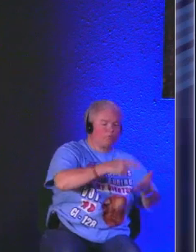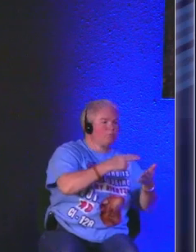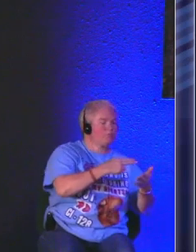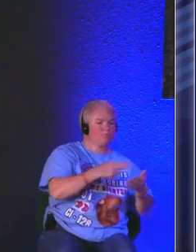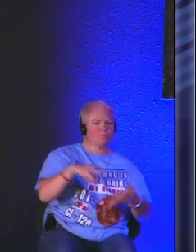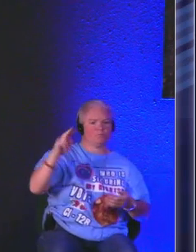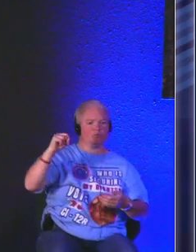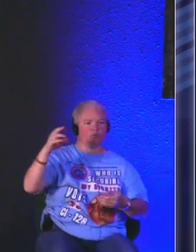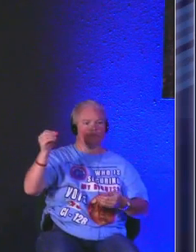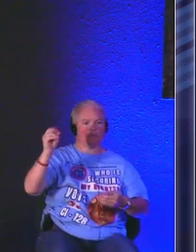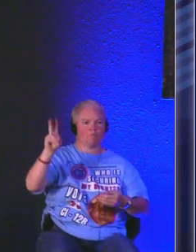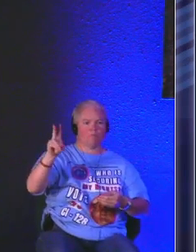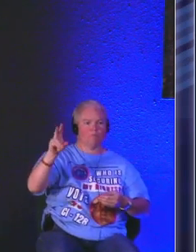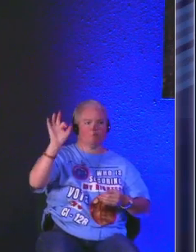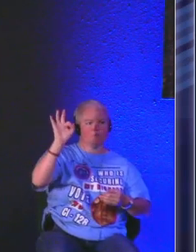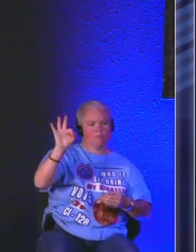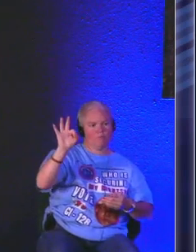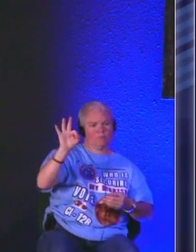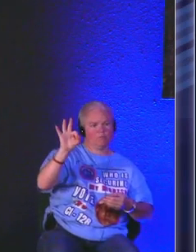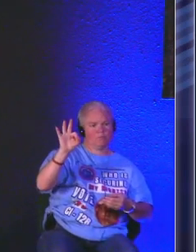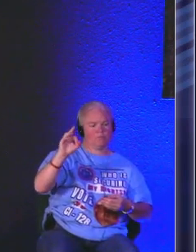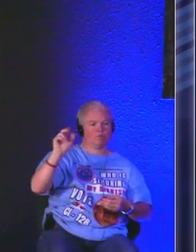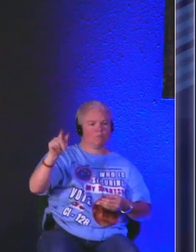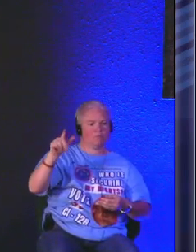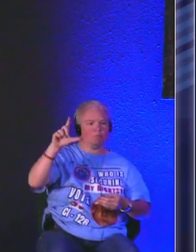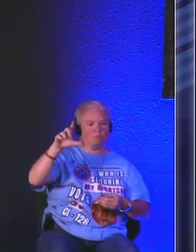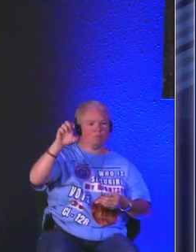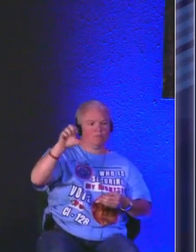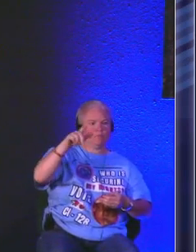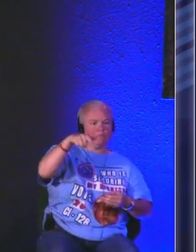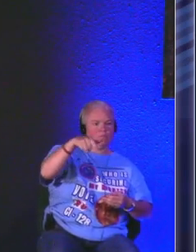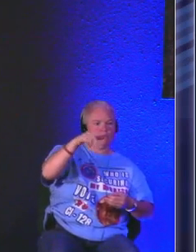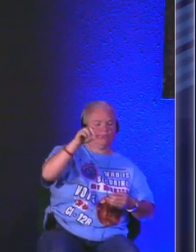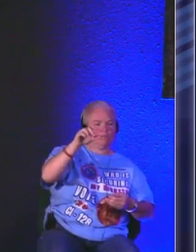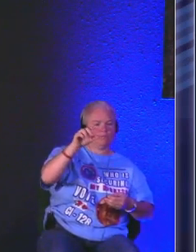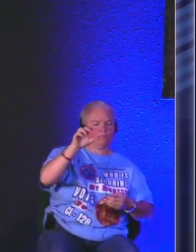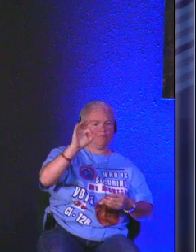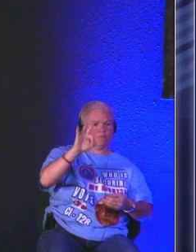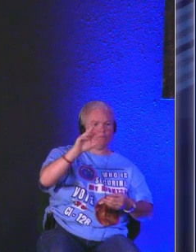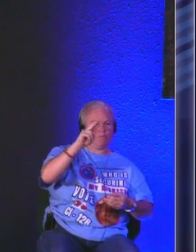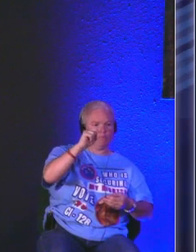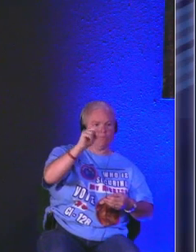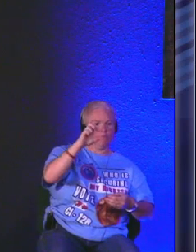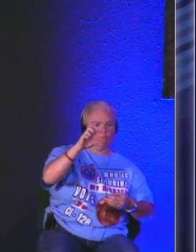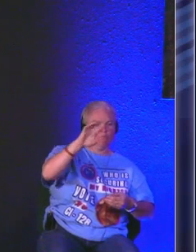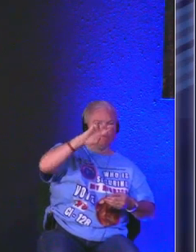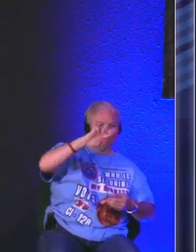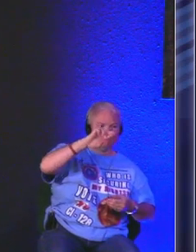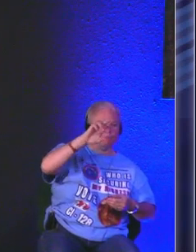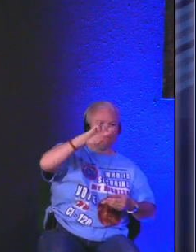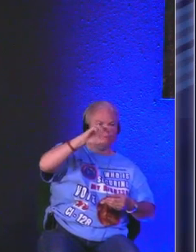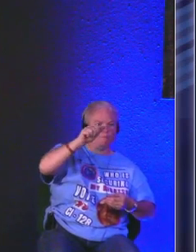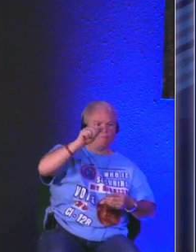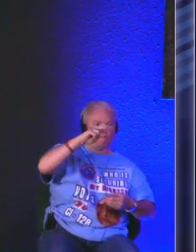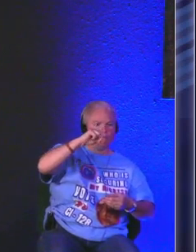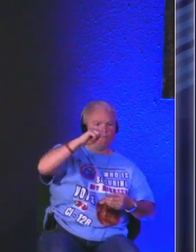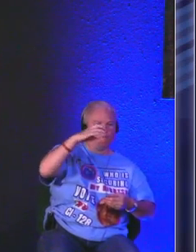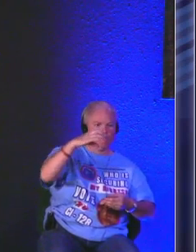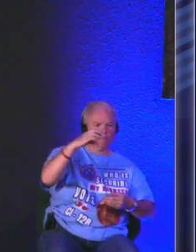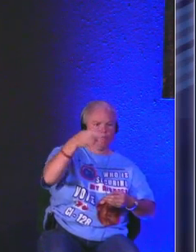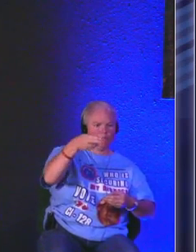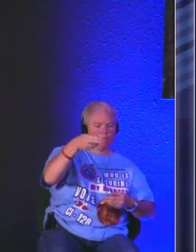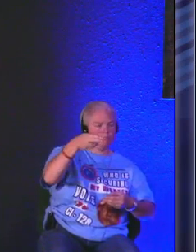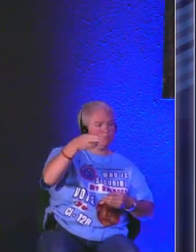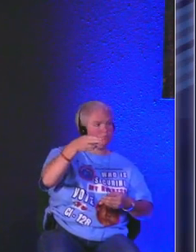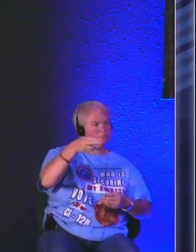but it's November 9th at the Clefner Ranch and it's a fundraising opportunity for them it's $10 to get